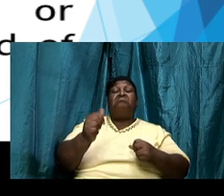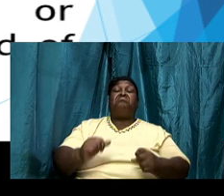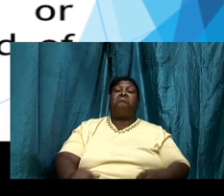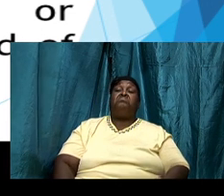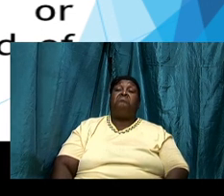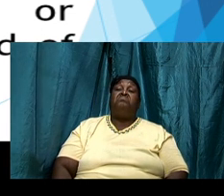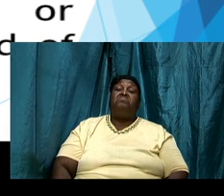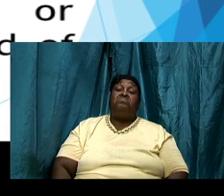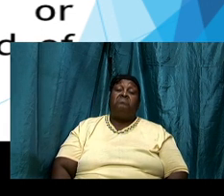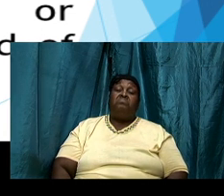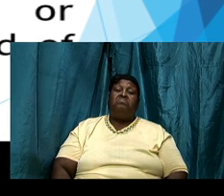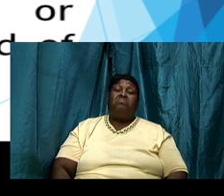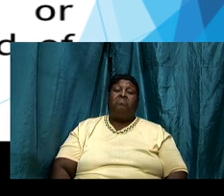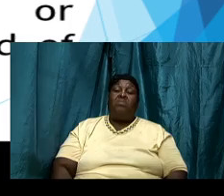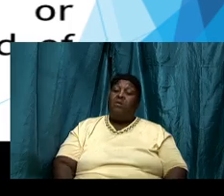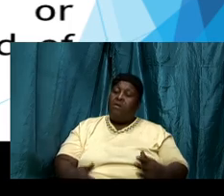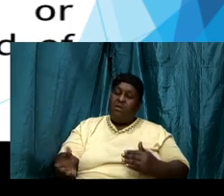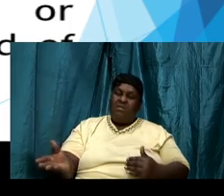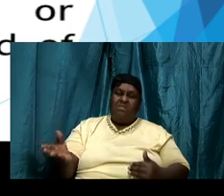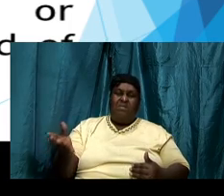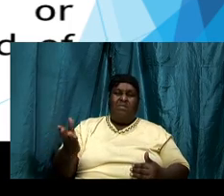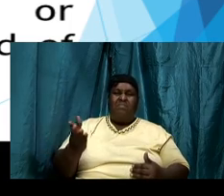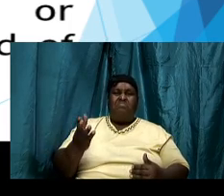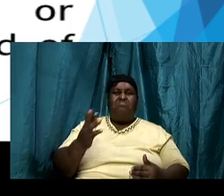there are those